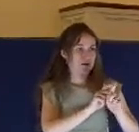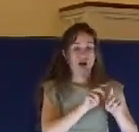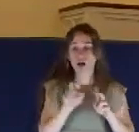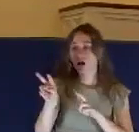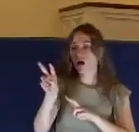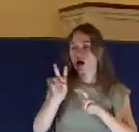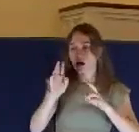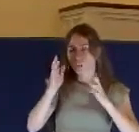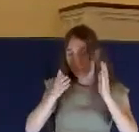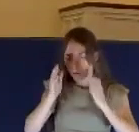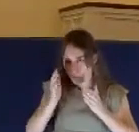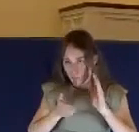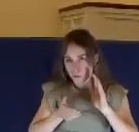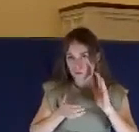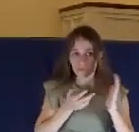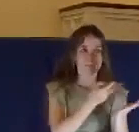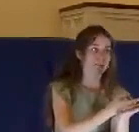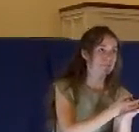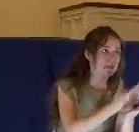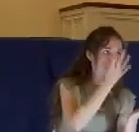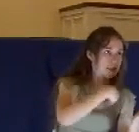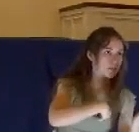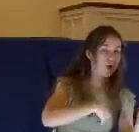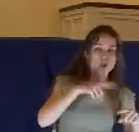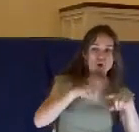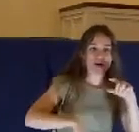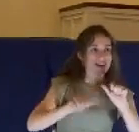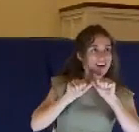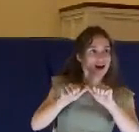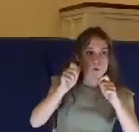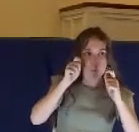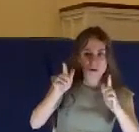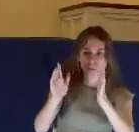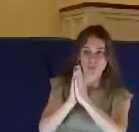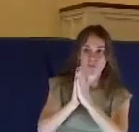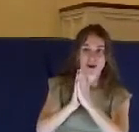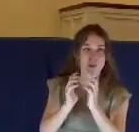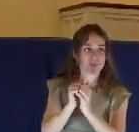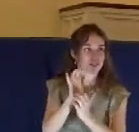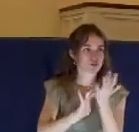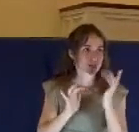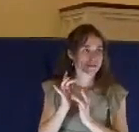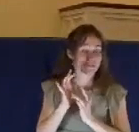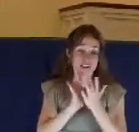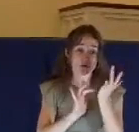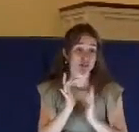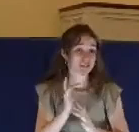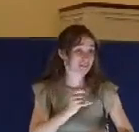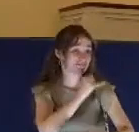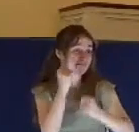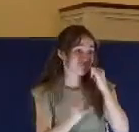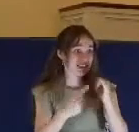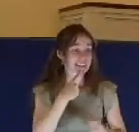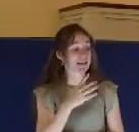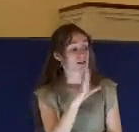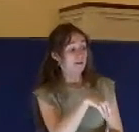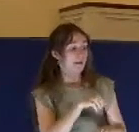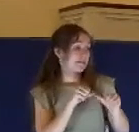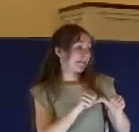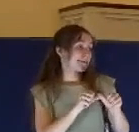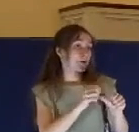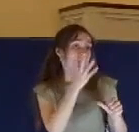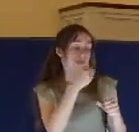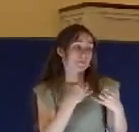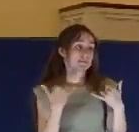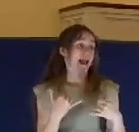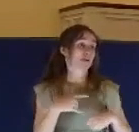They couldn't stay awake to pray with Jesus. Finally, he says to them, sleep on, in verse number 41. Now is the